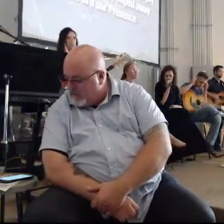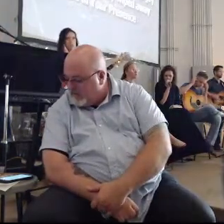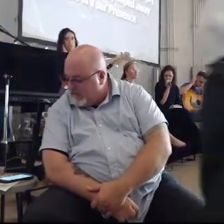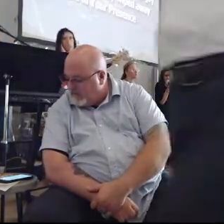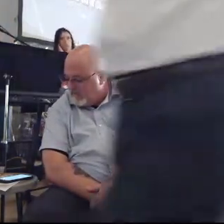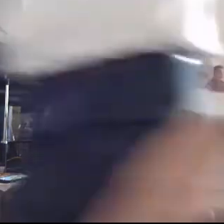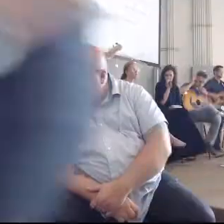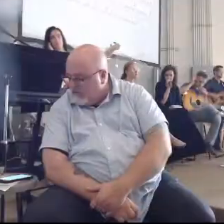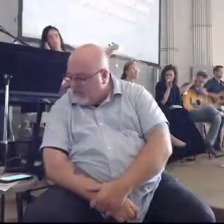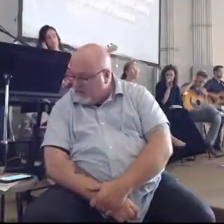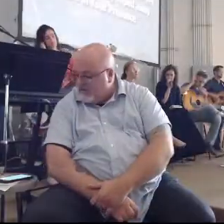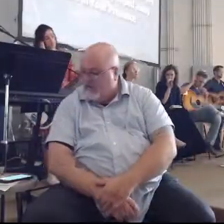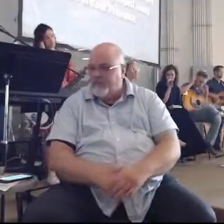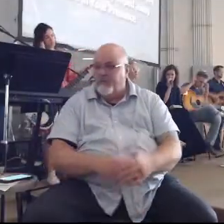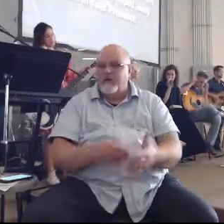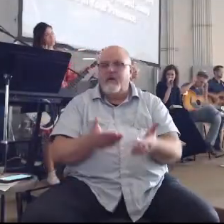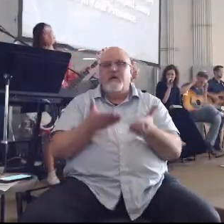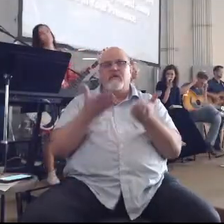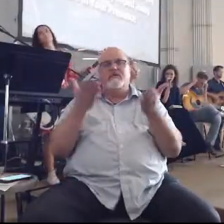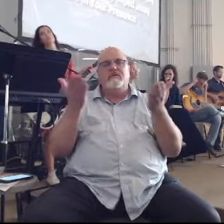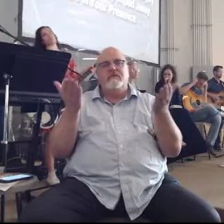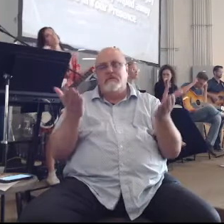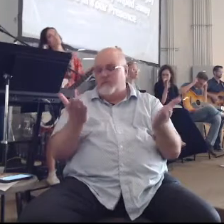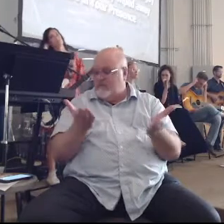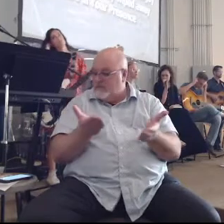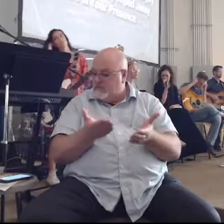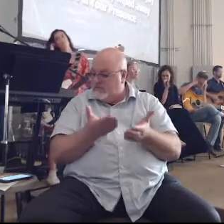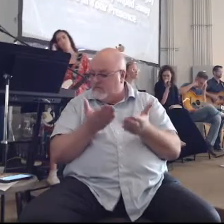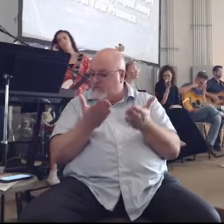here in your presence